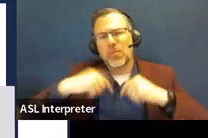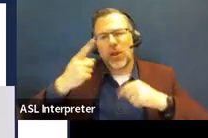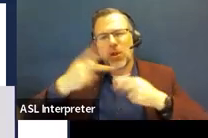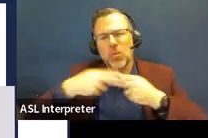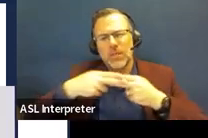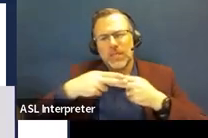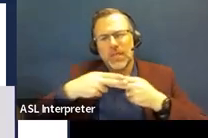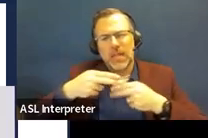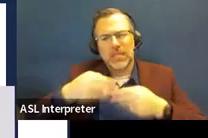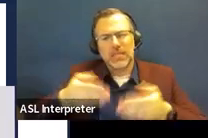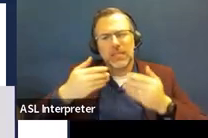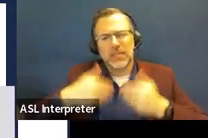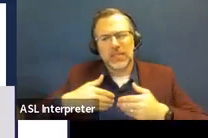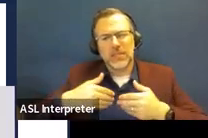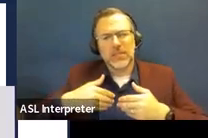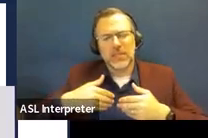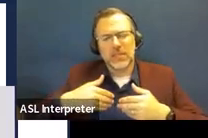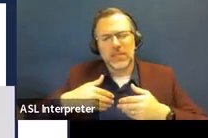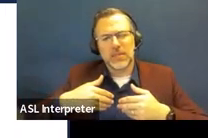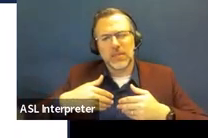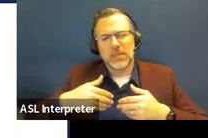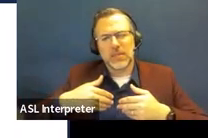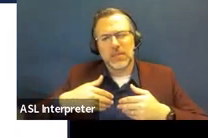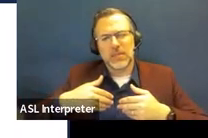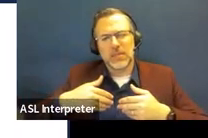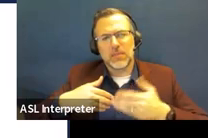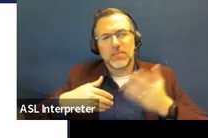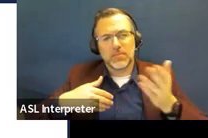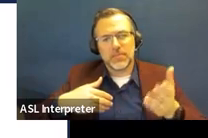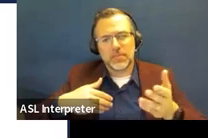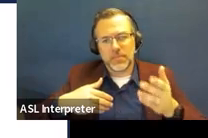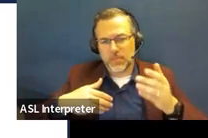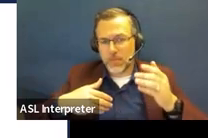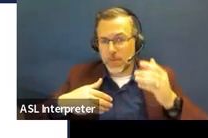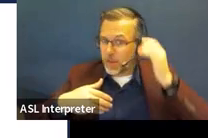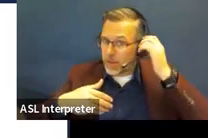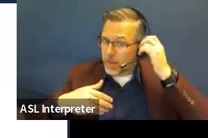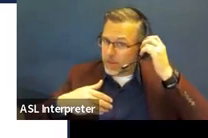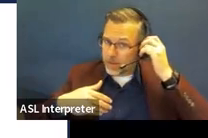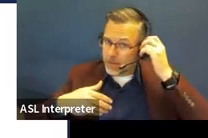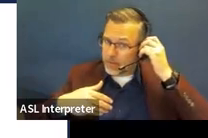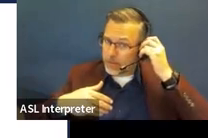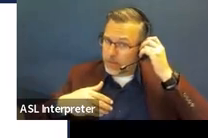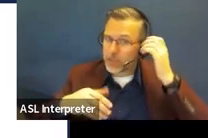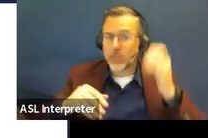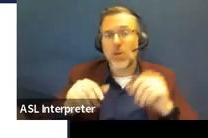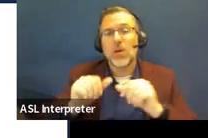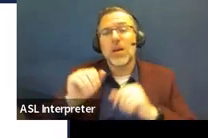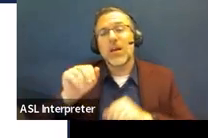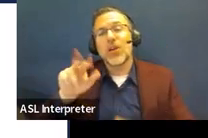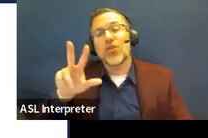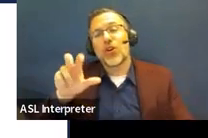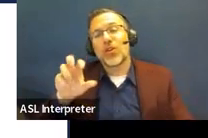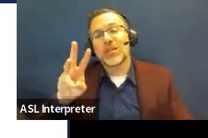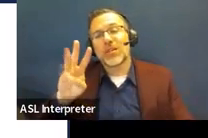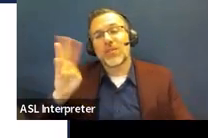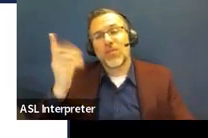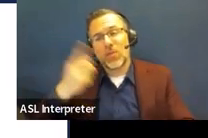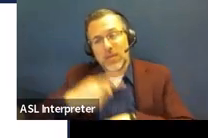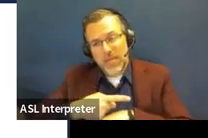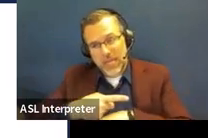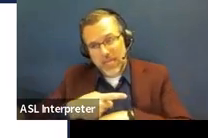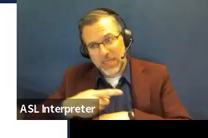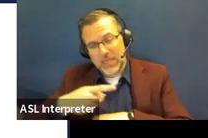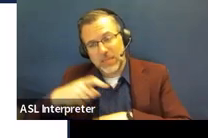Yep. Ashley? Sorry. No. The duration of the IEP is a separate 364-day timeline